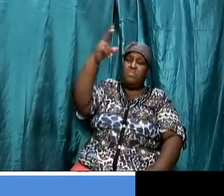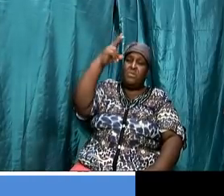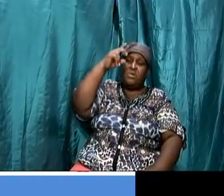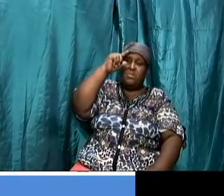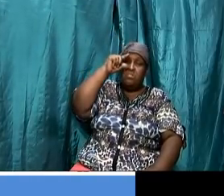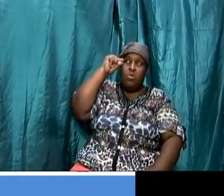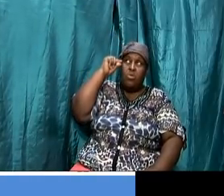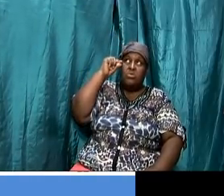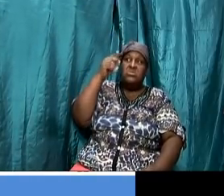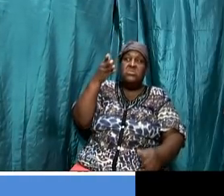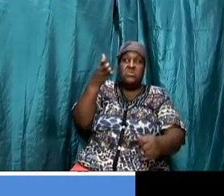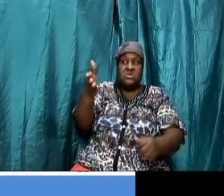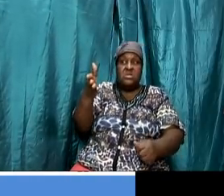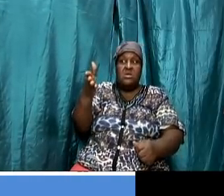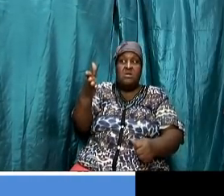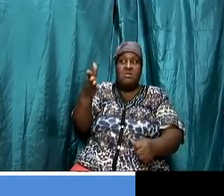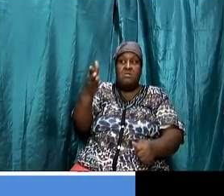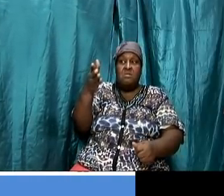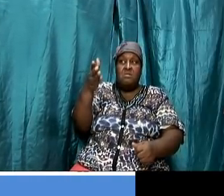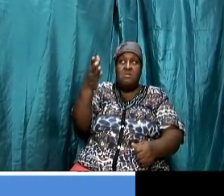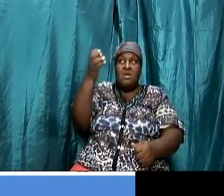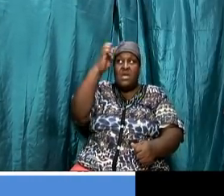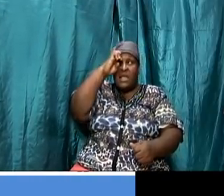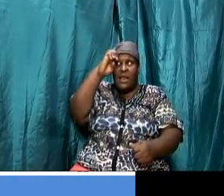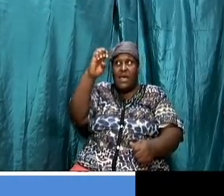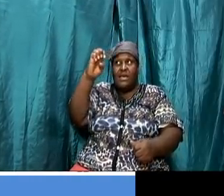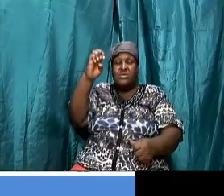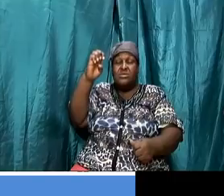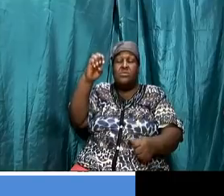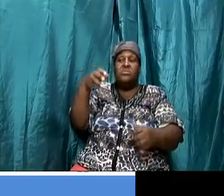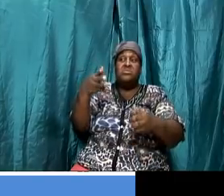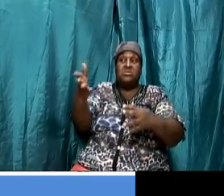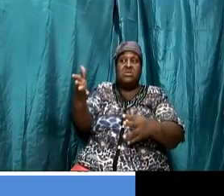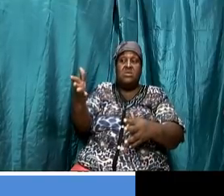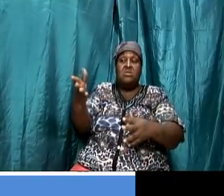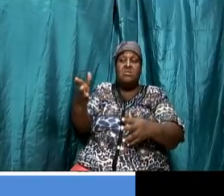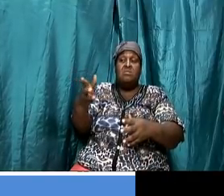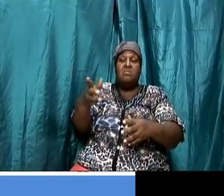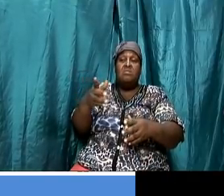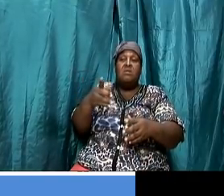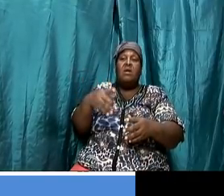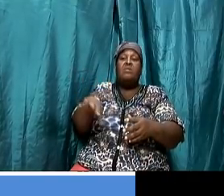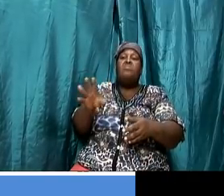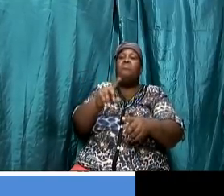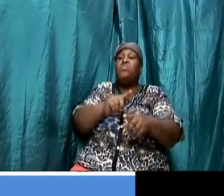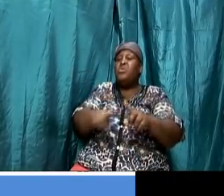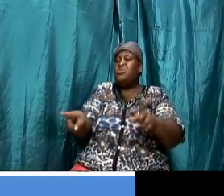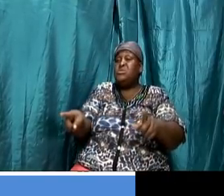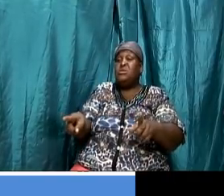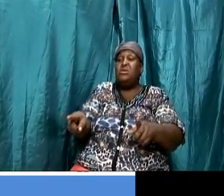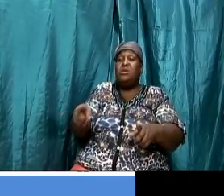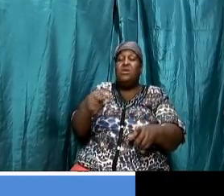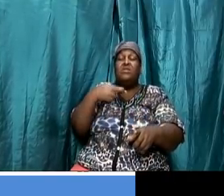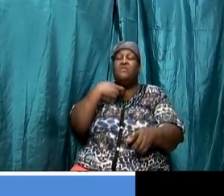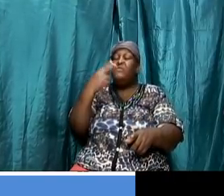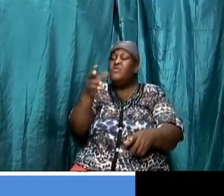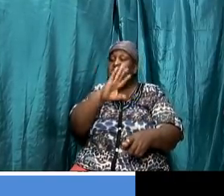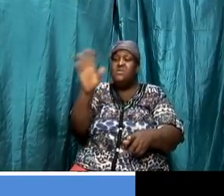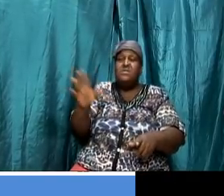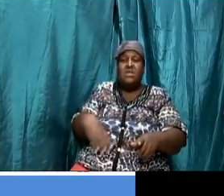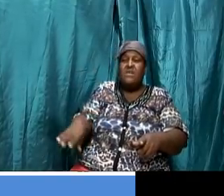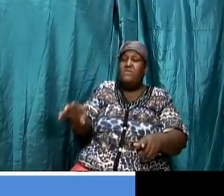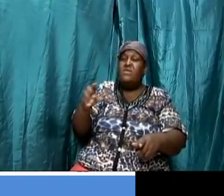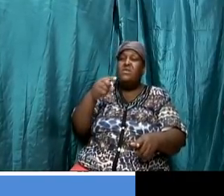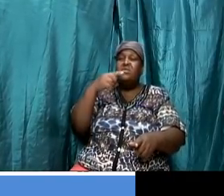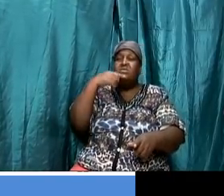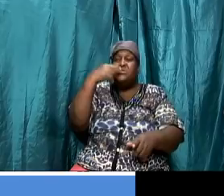elijah it says this is my beloved son hear him if we want to hear what this new covenant is about